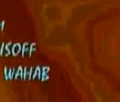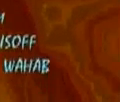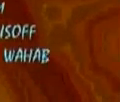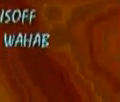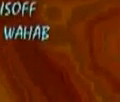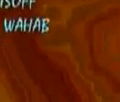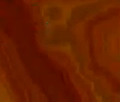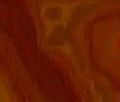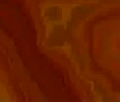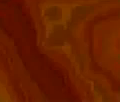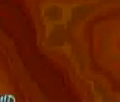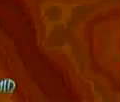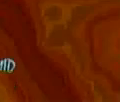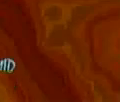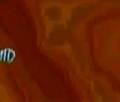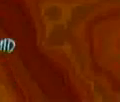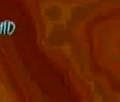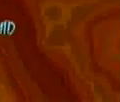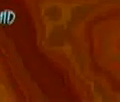That's How Works.